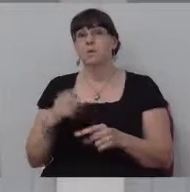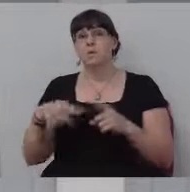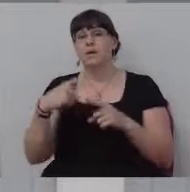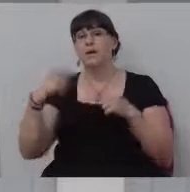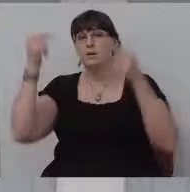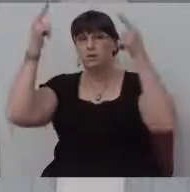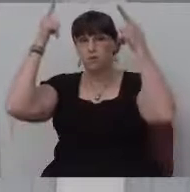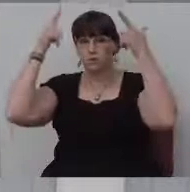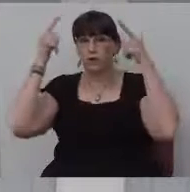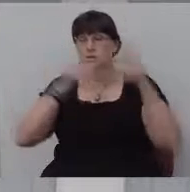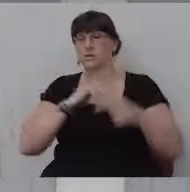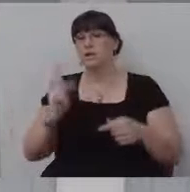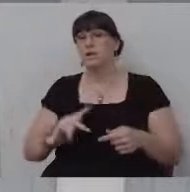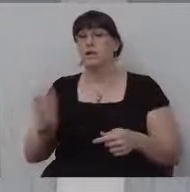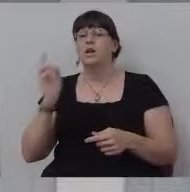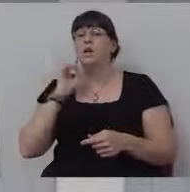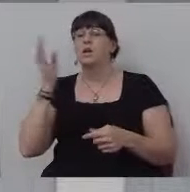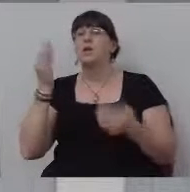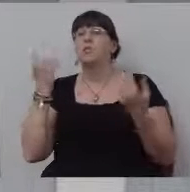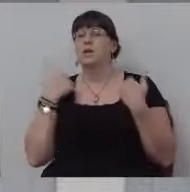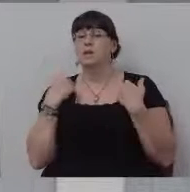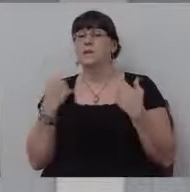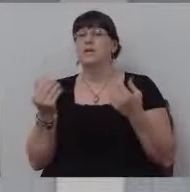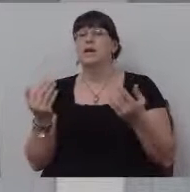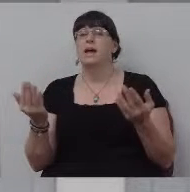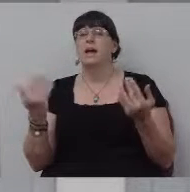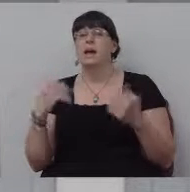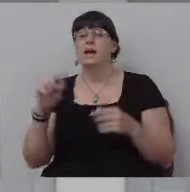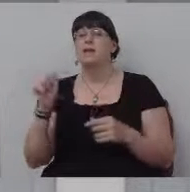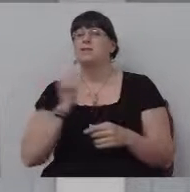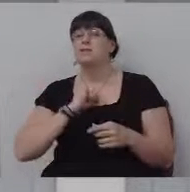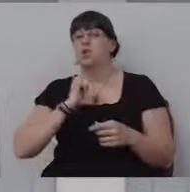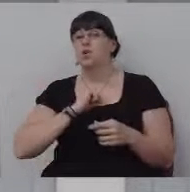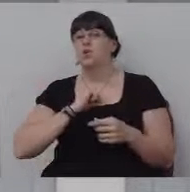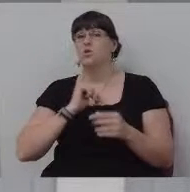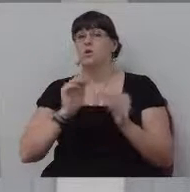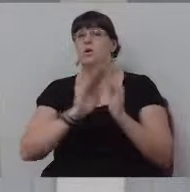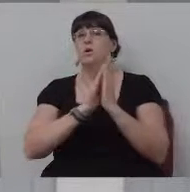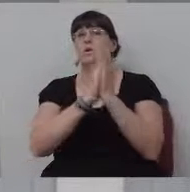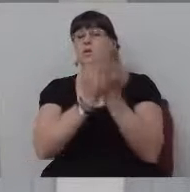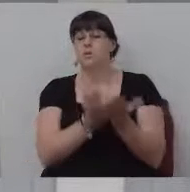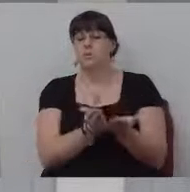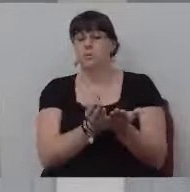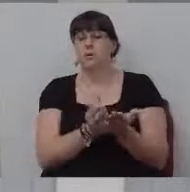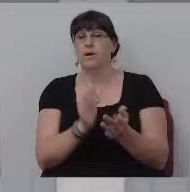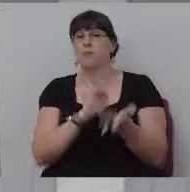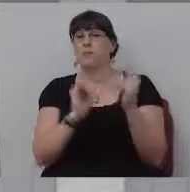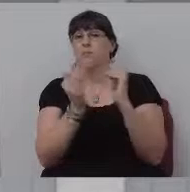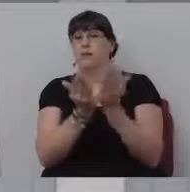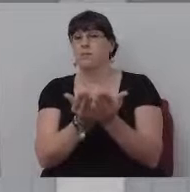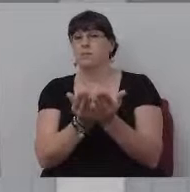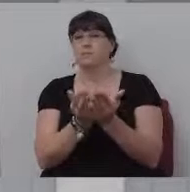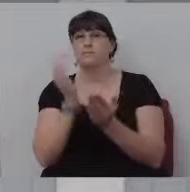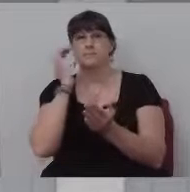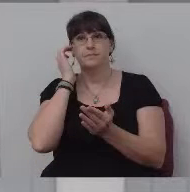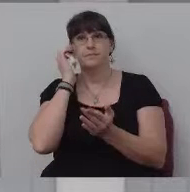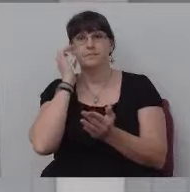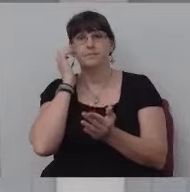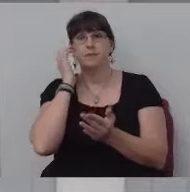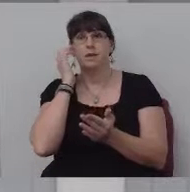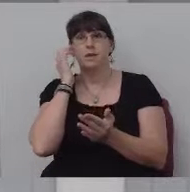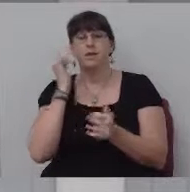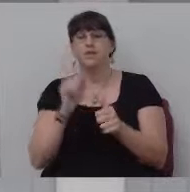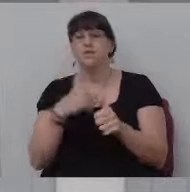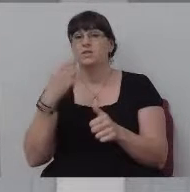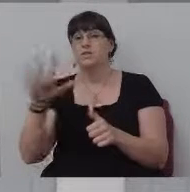written out his own personal copy of what was then the Bible. It's not all the Bible that we have now, but of the Mosaic law, the